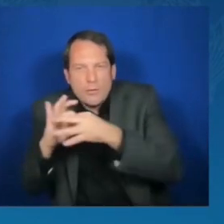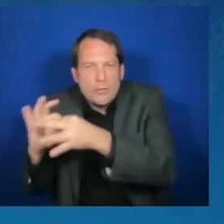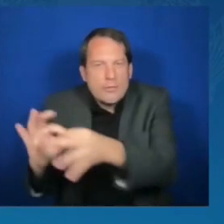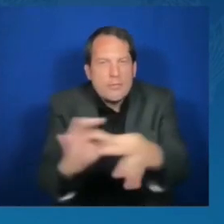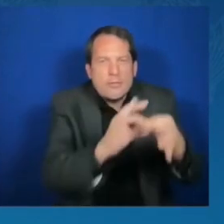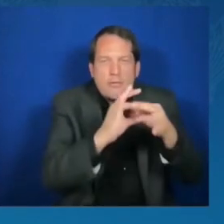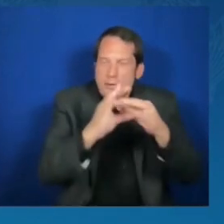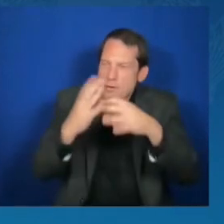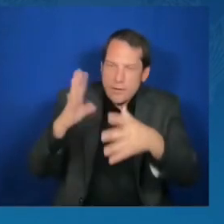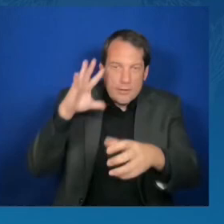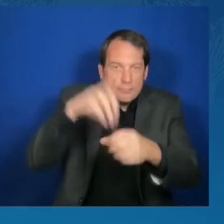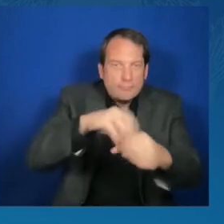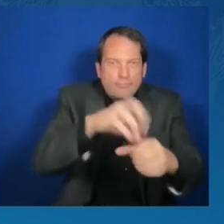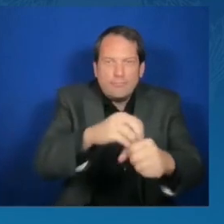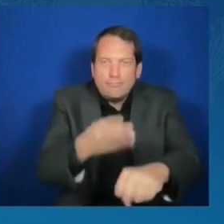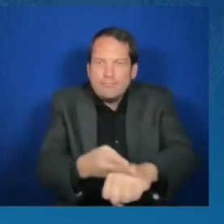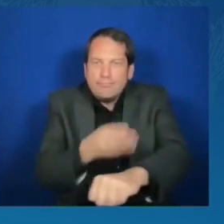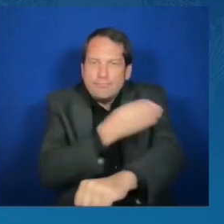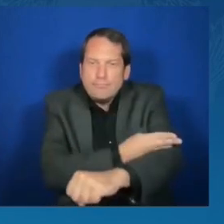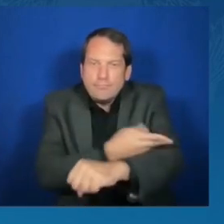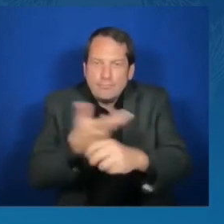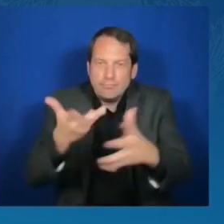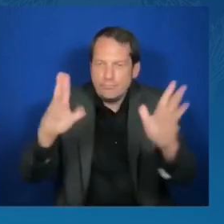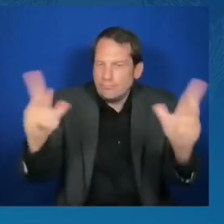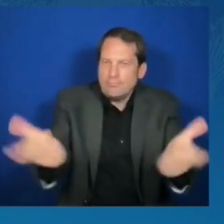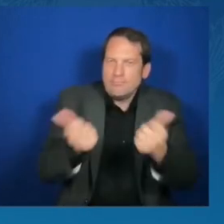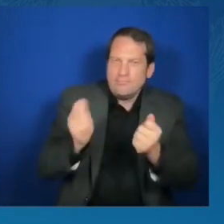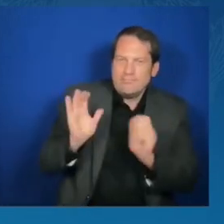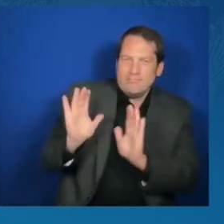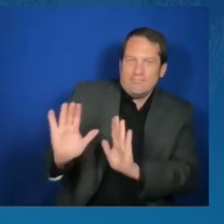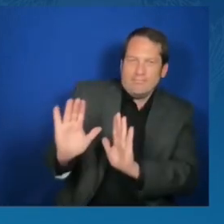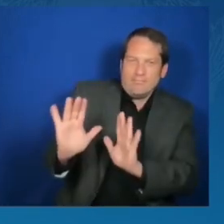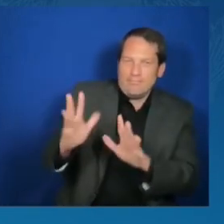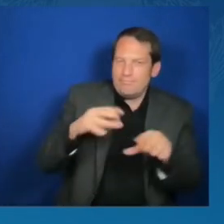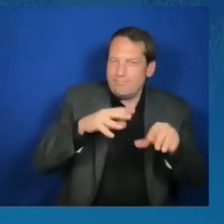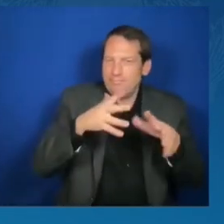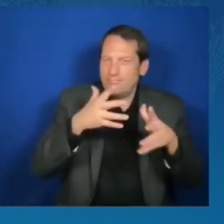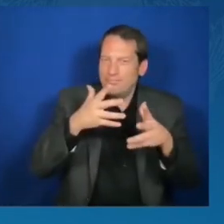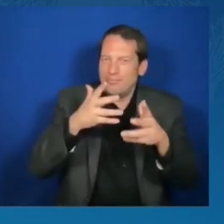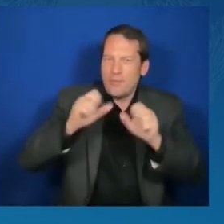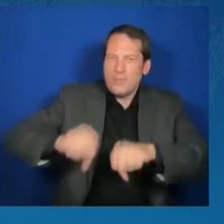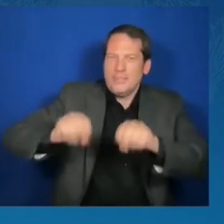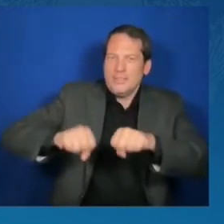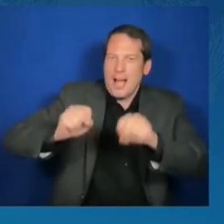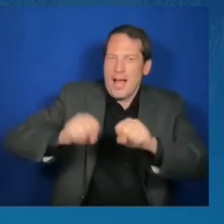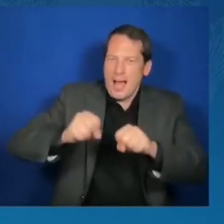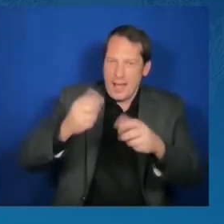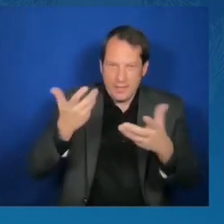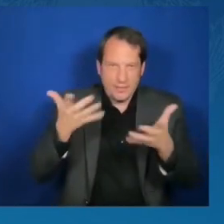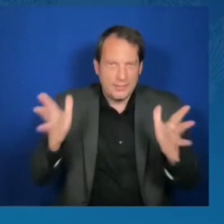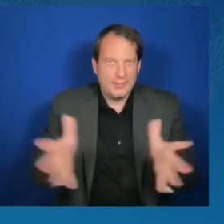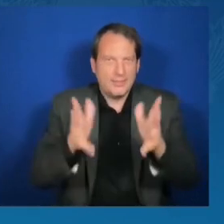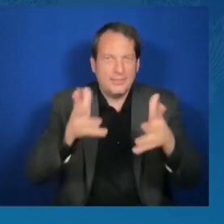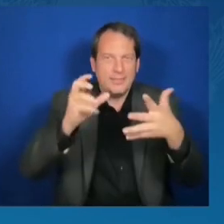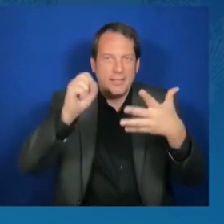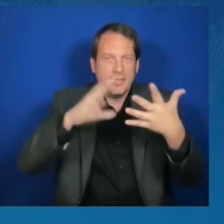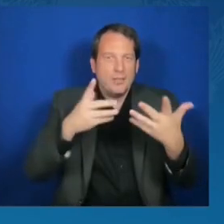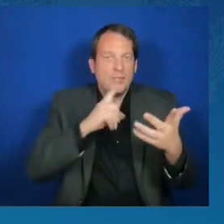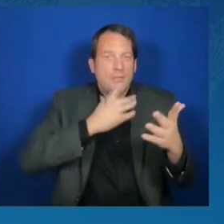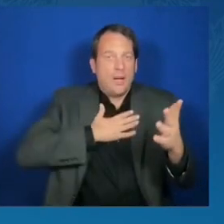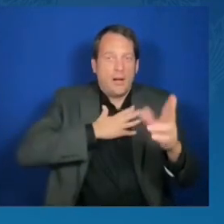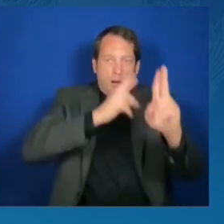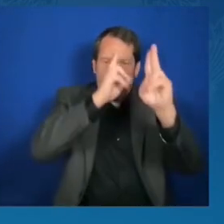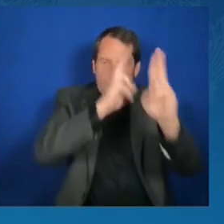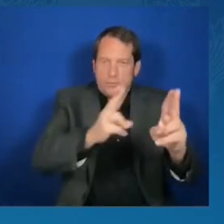order by conducting a roll call of each council member. Starting with our chair, if you could just please respond by saying